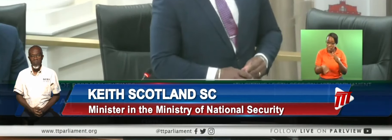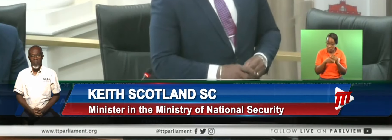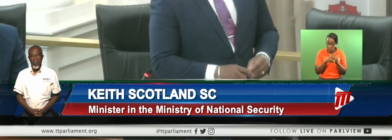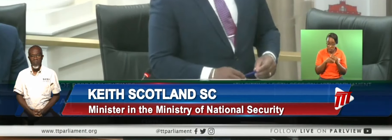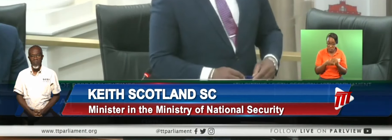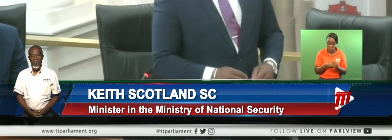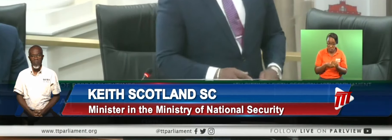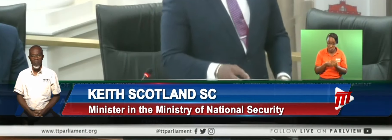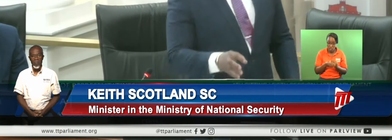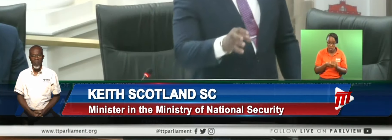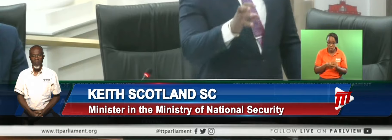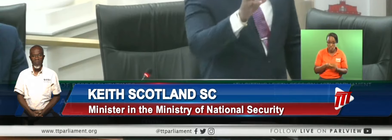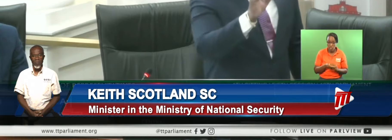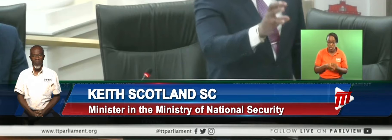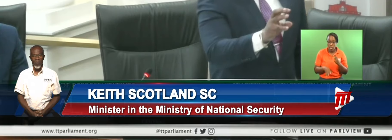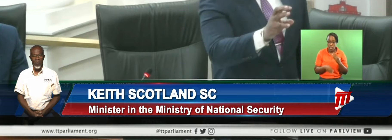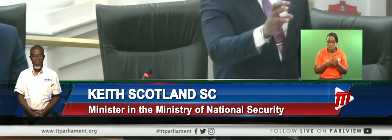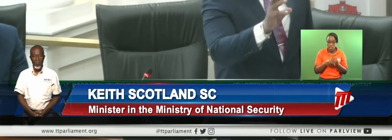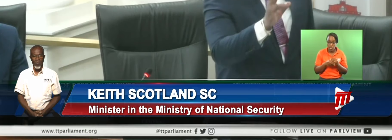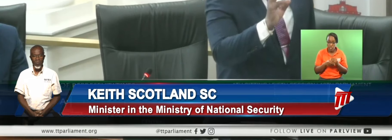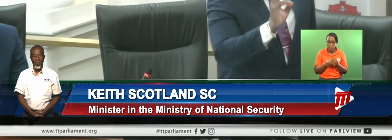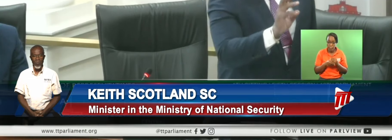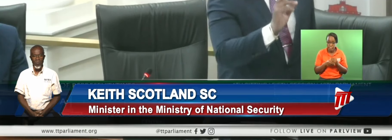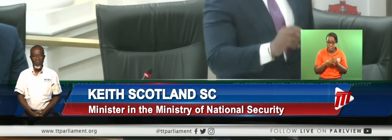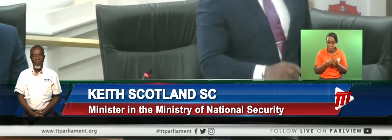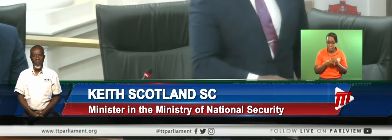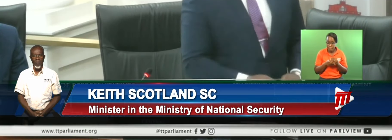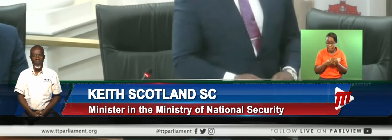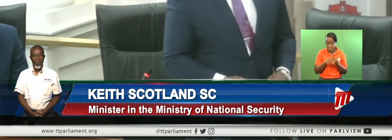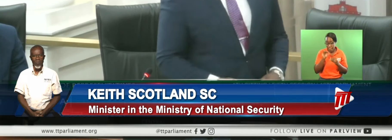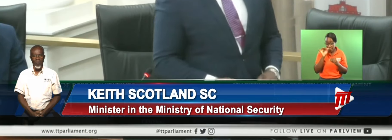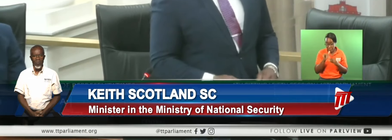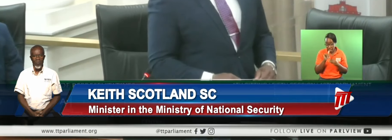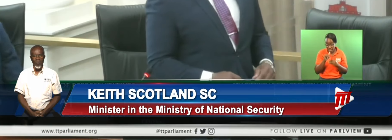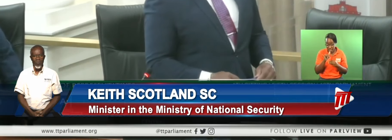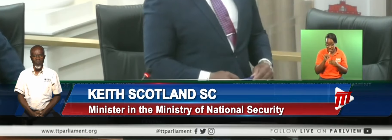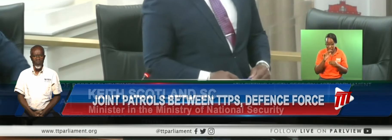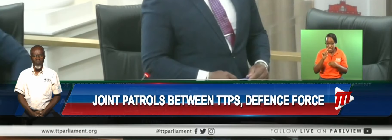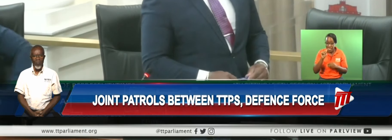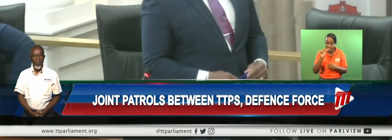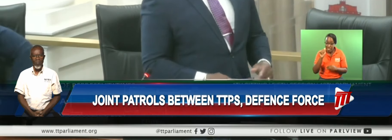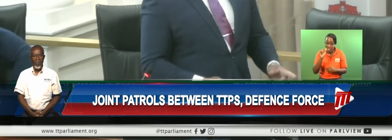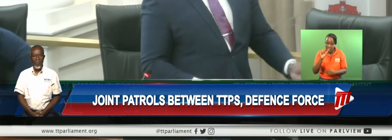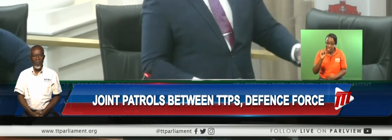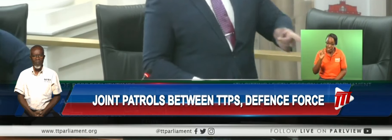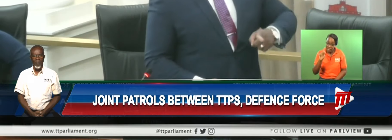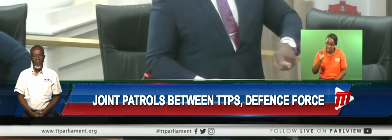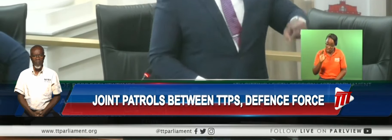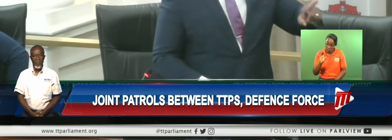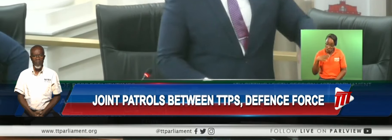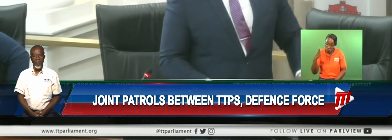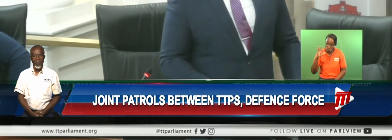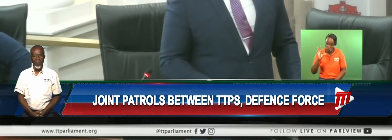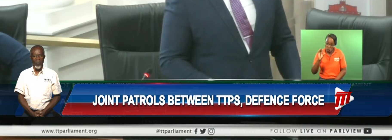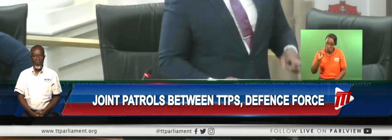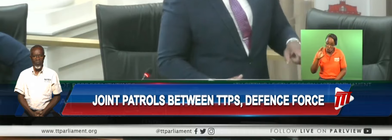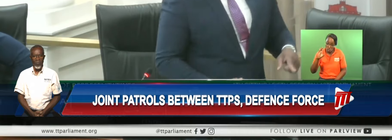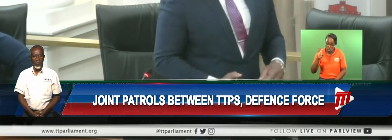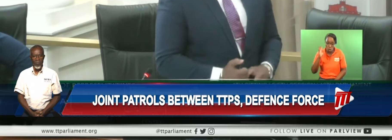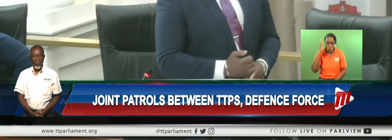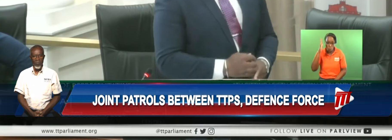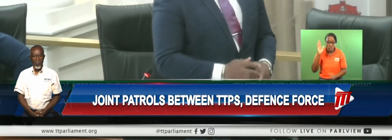this, this task force will operate until Carnival